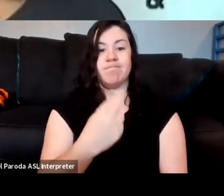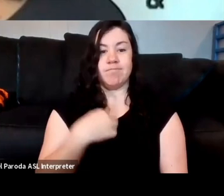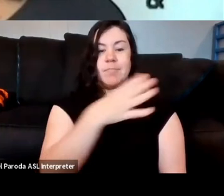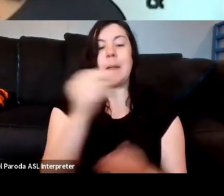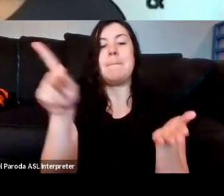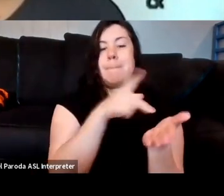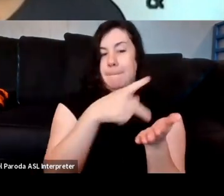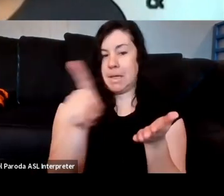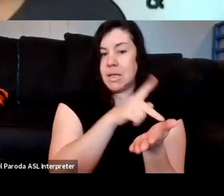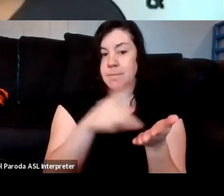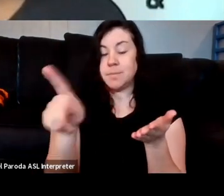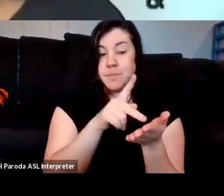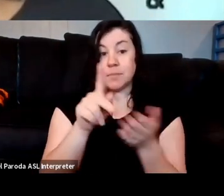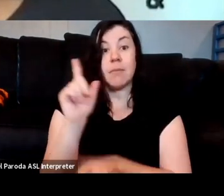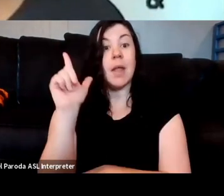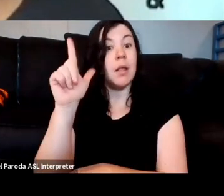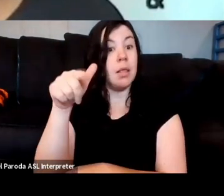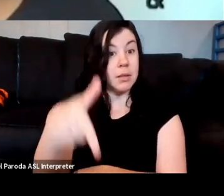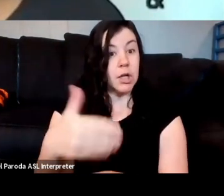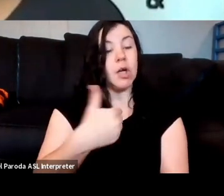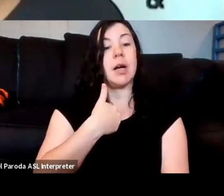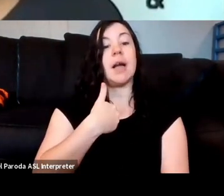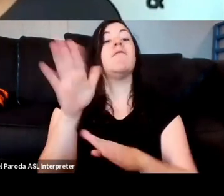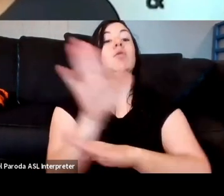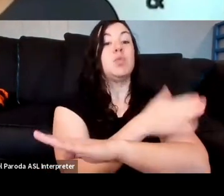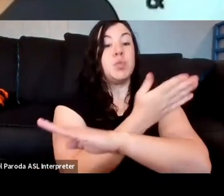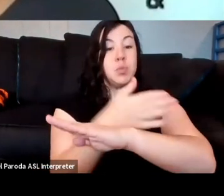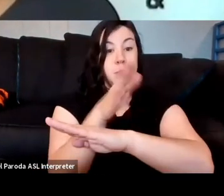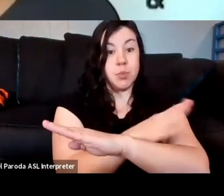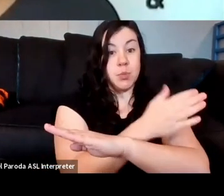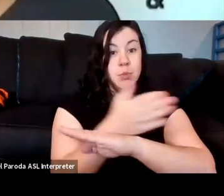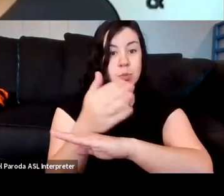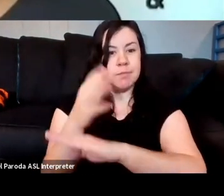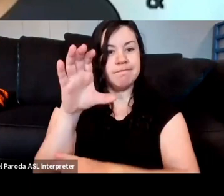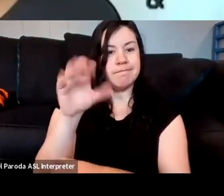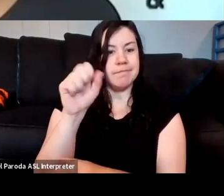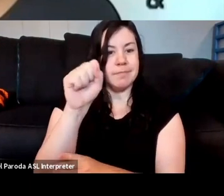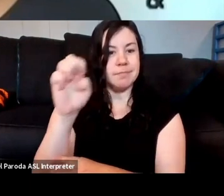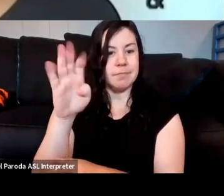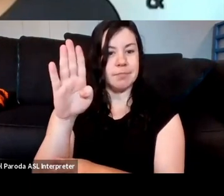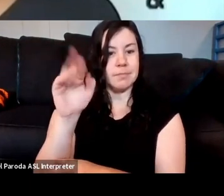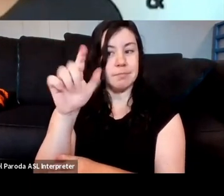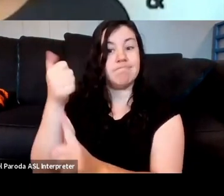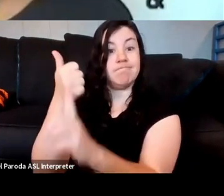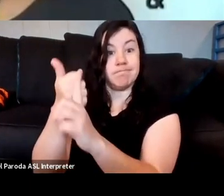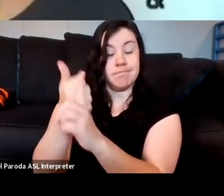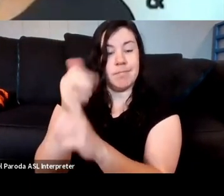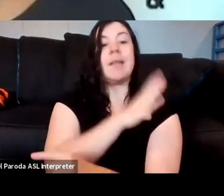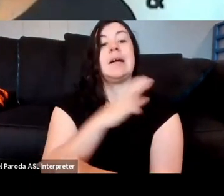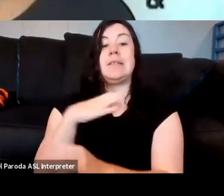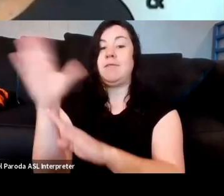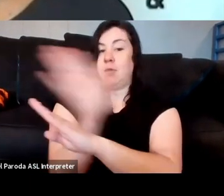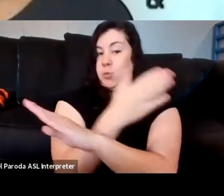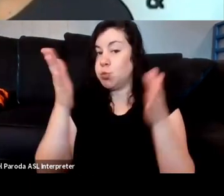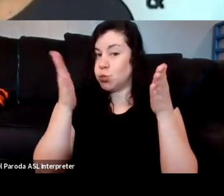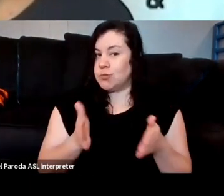joining us at the latter part of the program, Casey Barget, Cleveland musician. He's going to share his magic